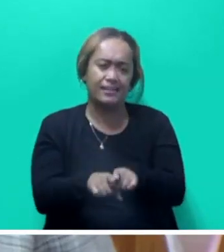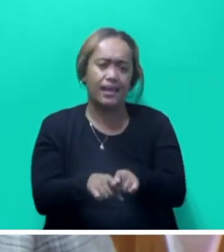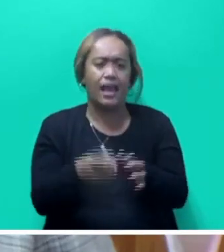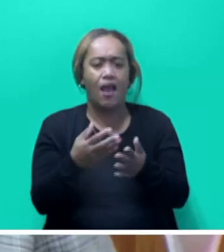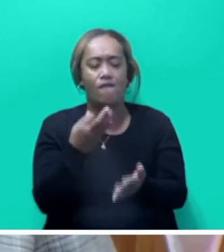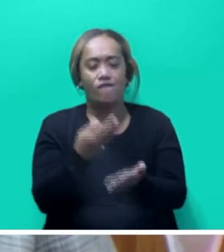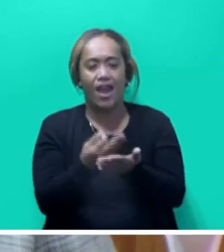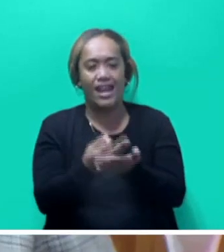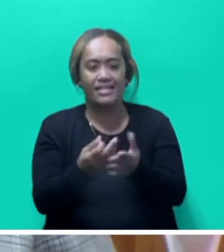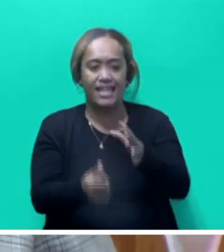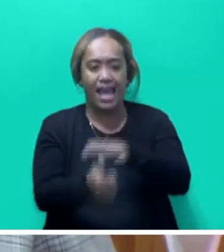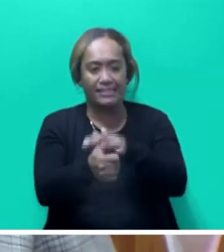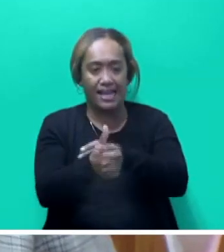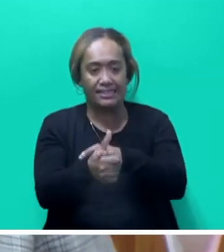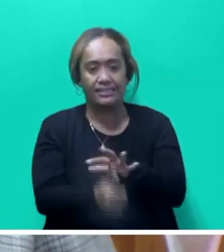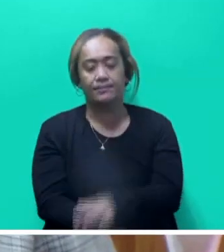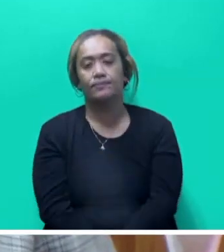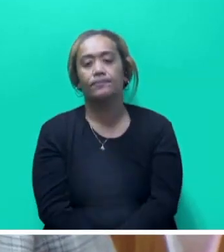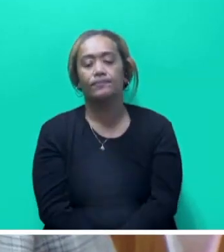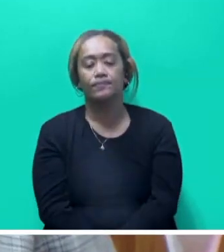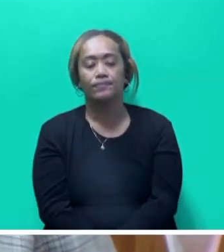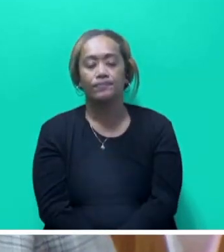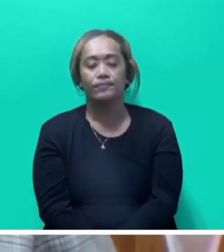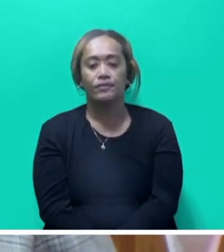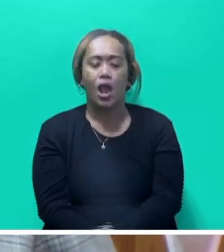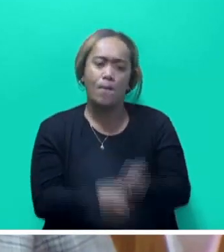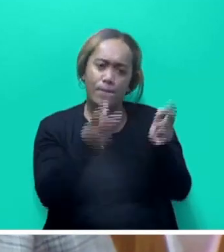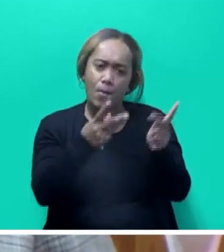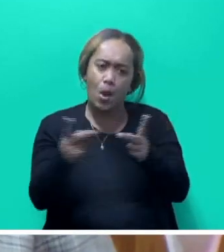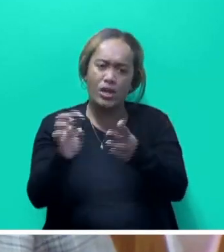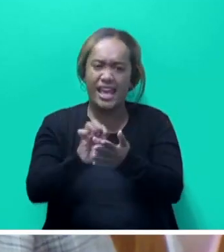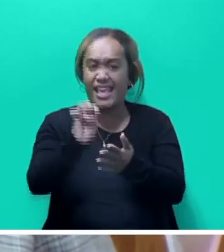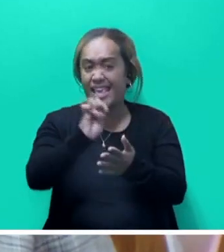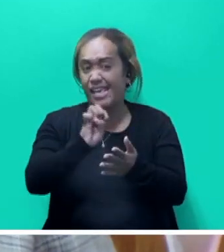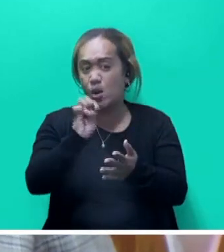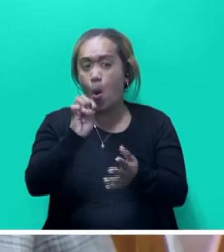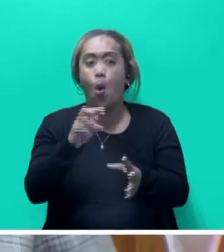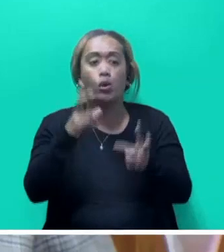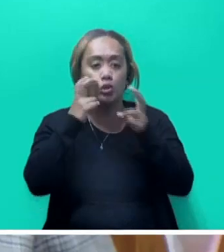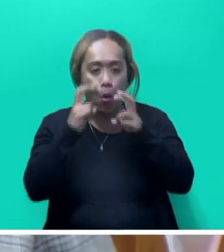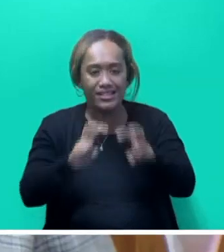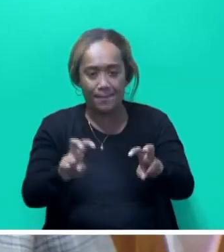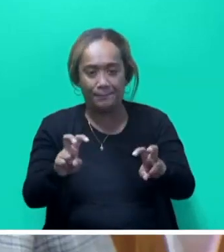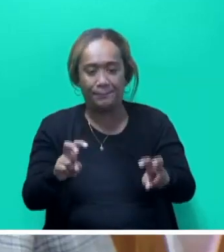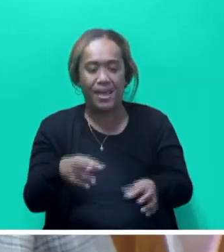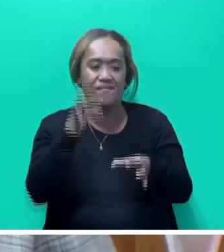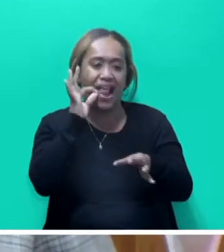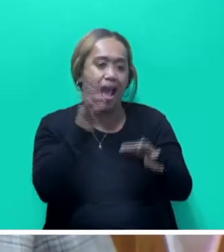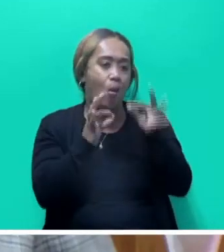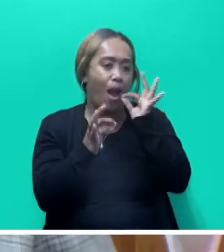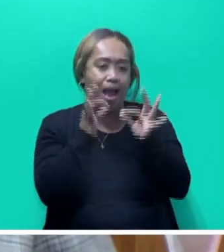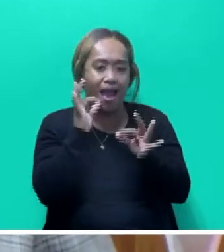finance. Promote equal tourism to provide, to promote our unique flora and fauna.